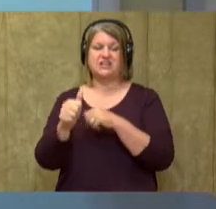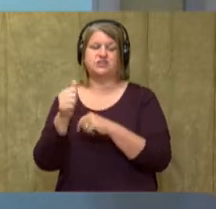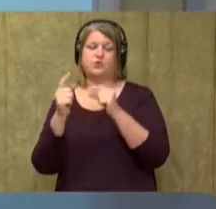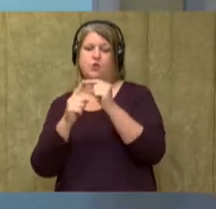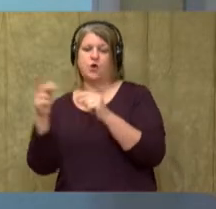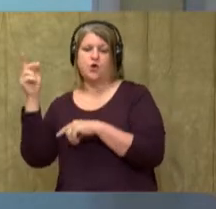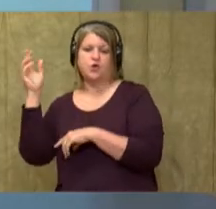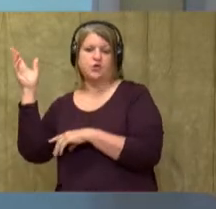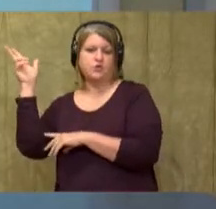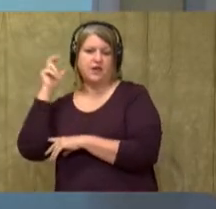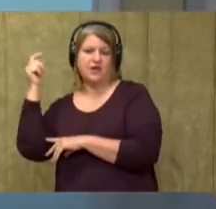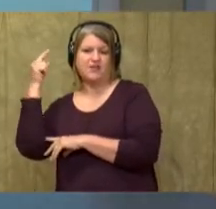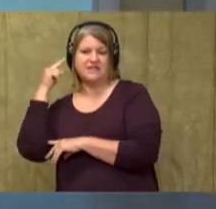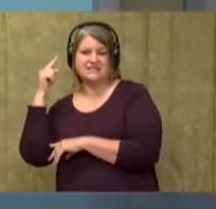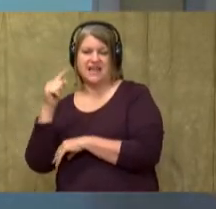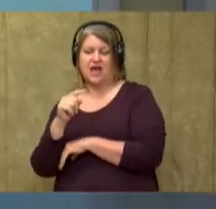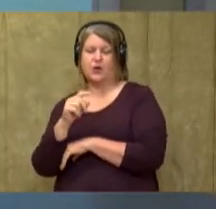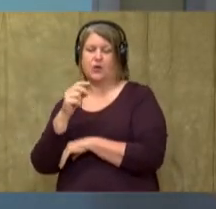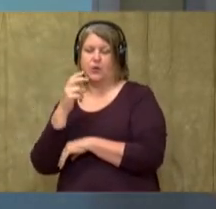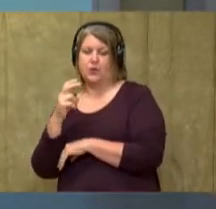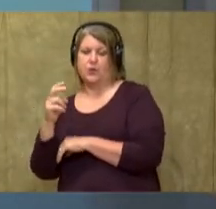Now, let's do some together.